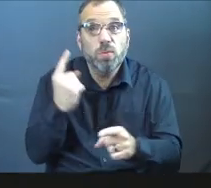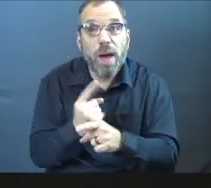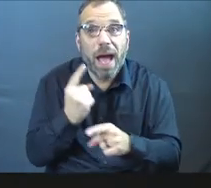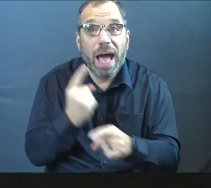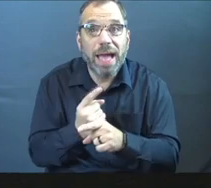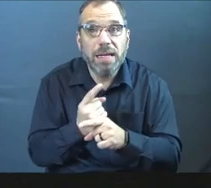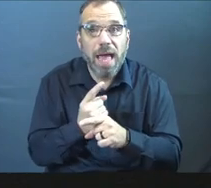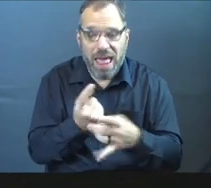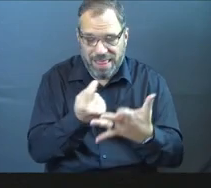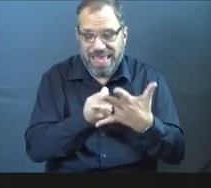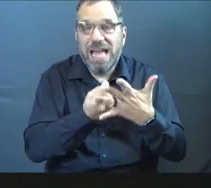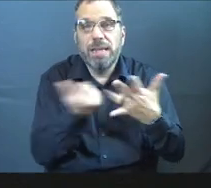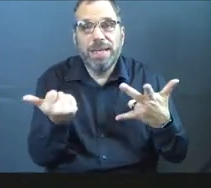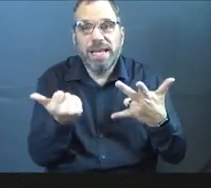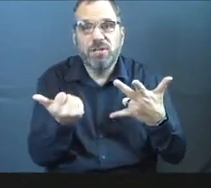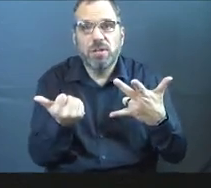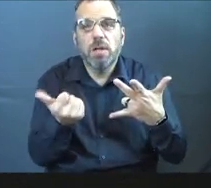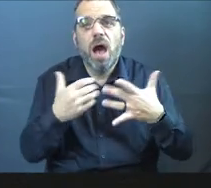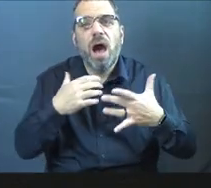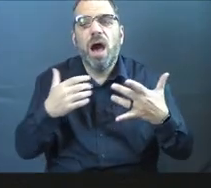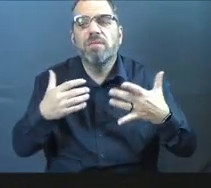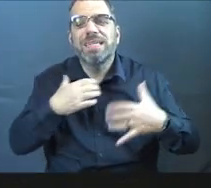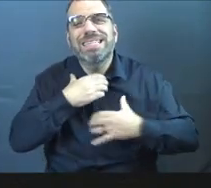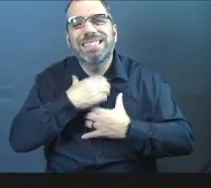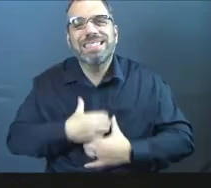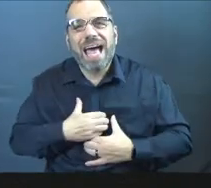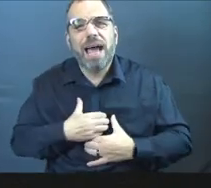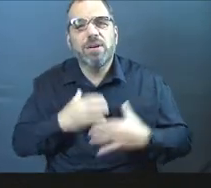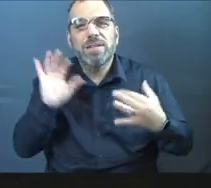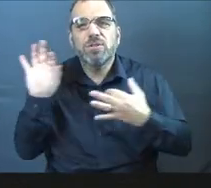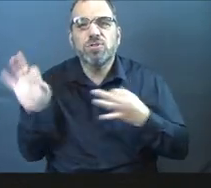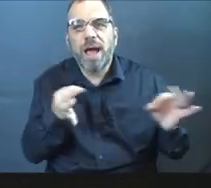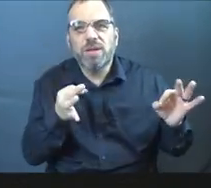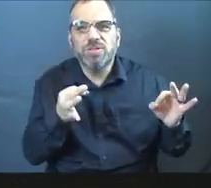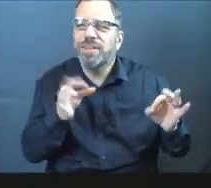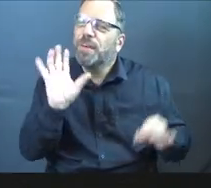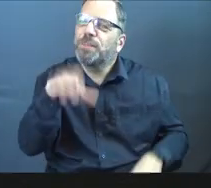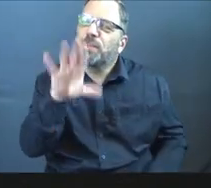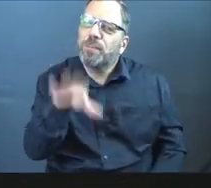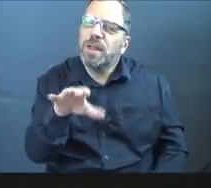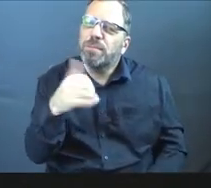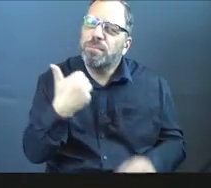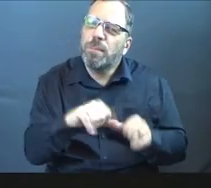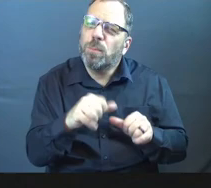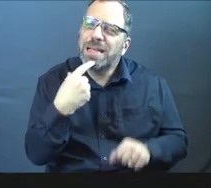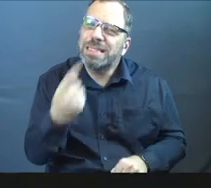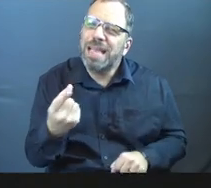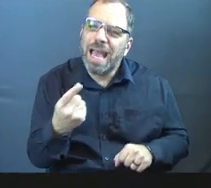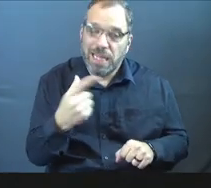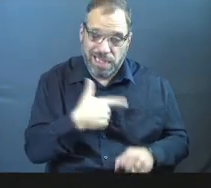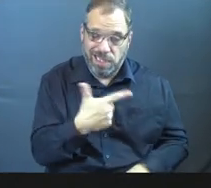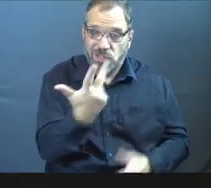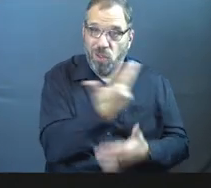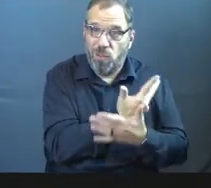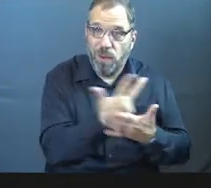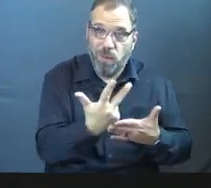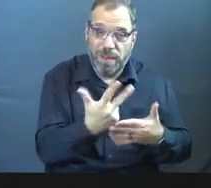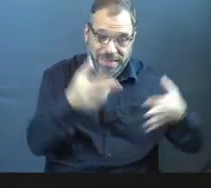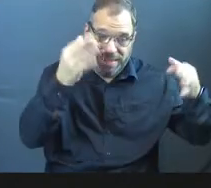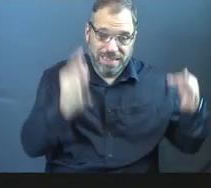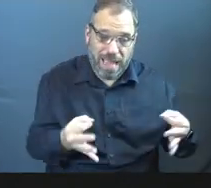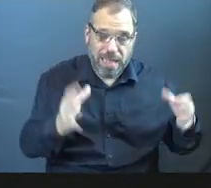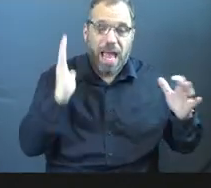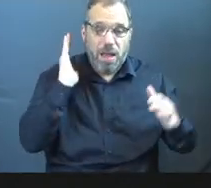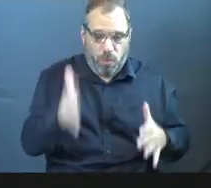right? The elimination of desires and distractions. So what's that, what that means simply, and we know this, like I said at the beginning is in these 21 days, we've made the